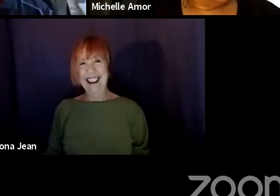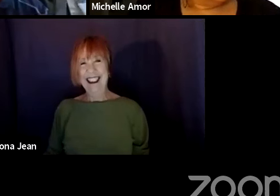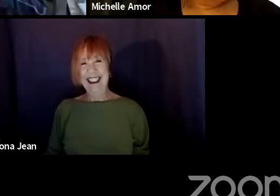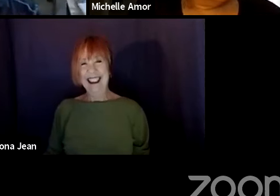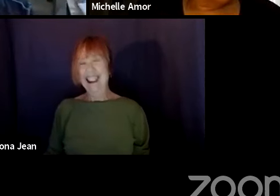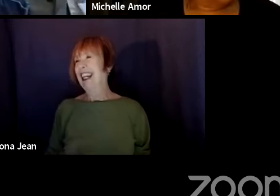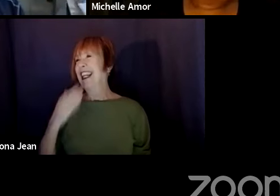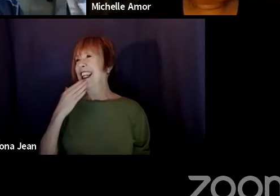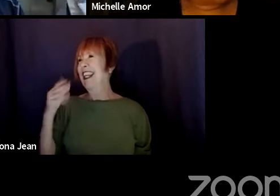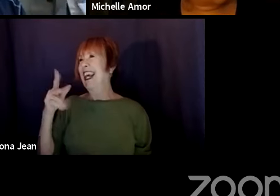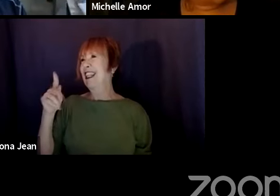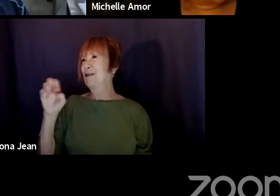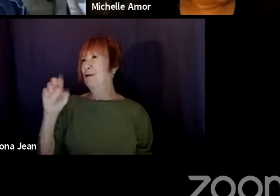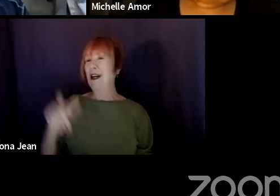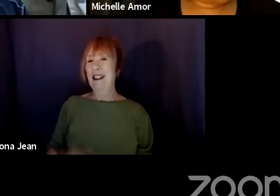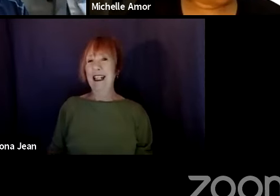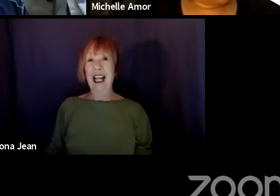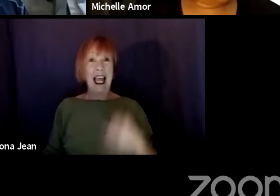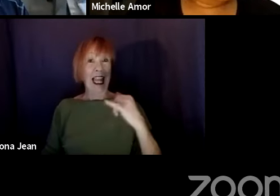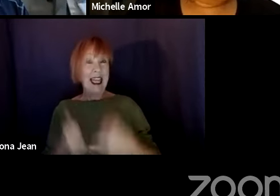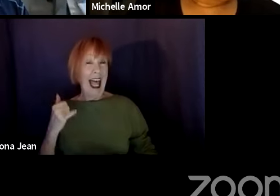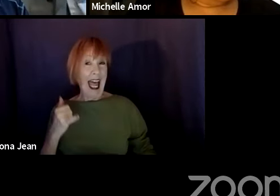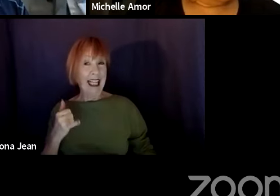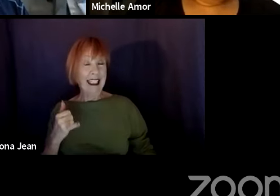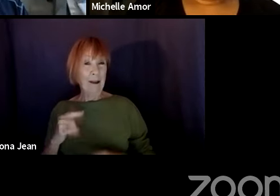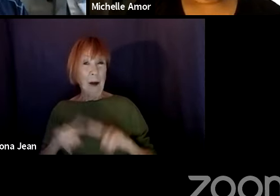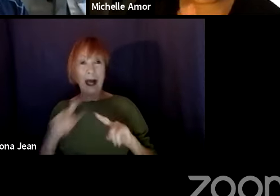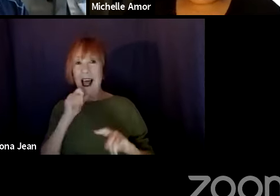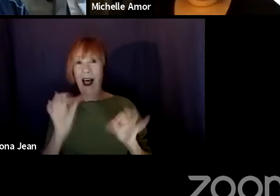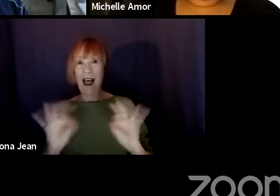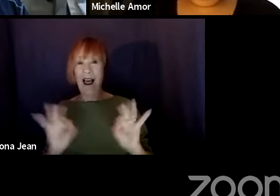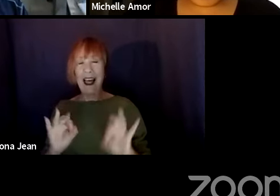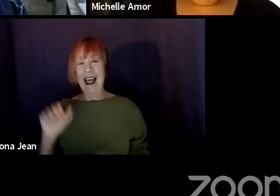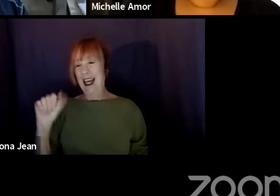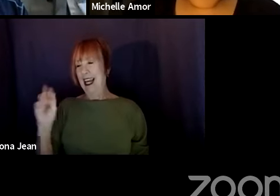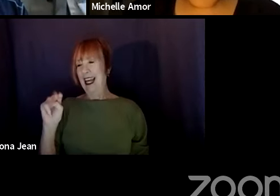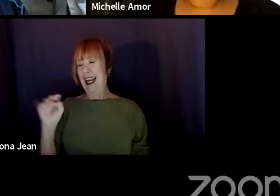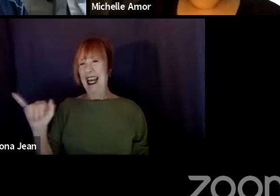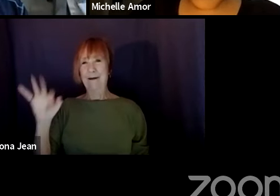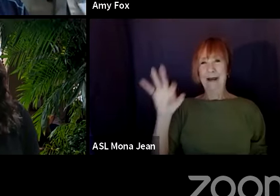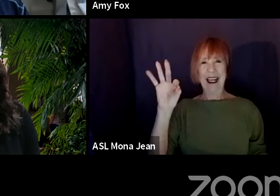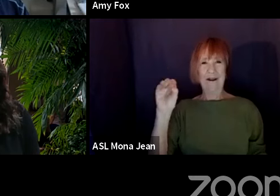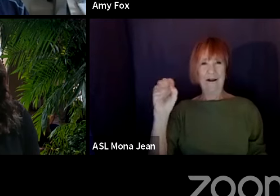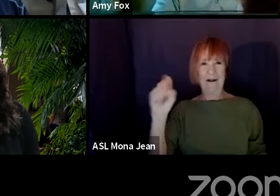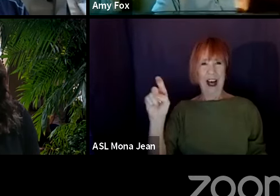Thanks, Paul. All right. Last but not least, Amy Fox, come on into the room.